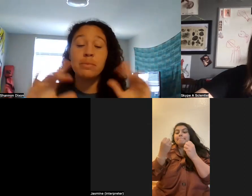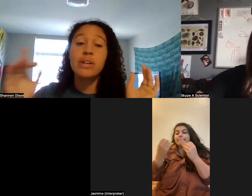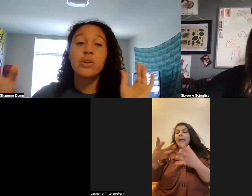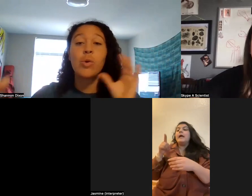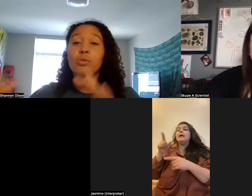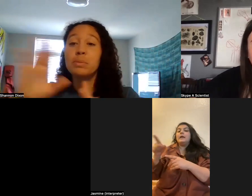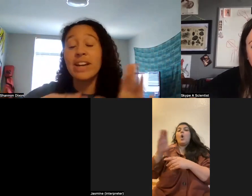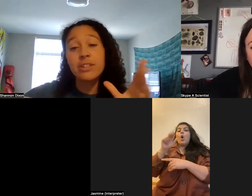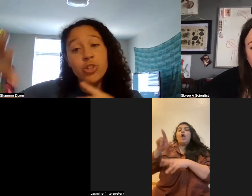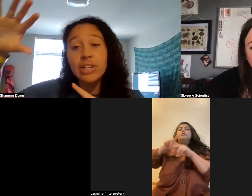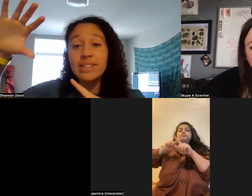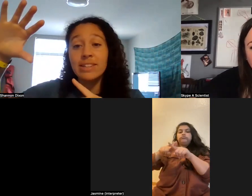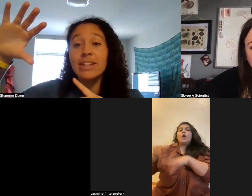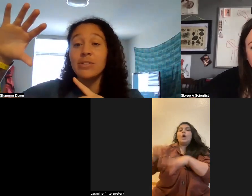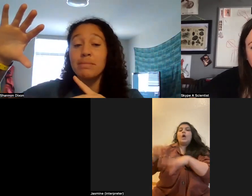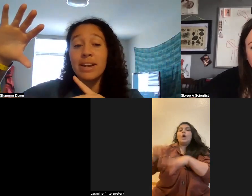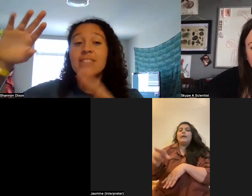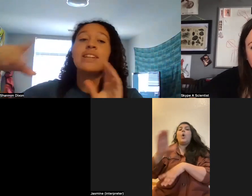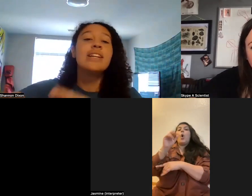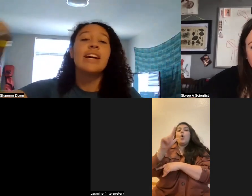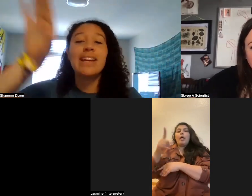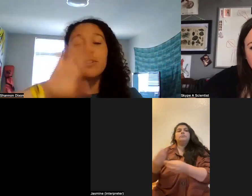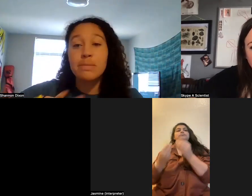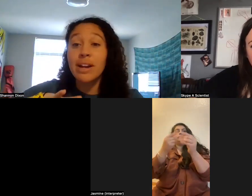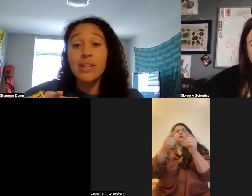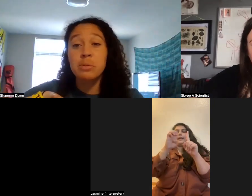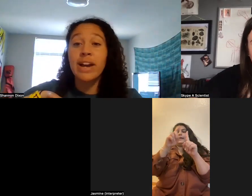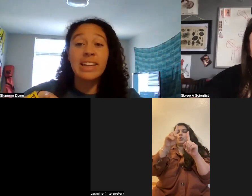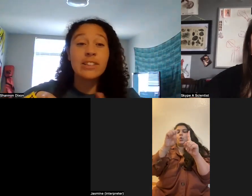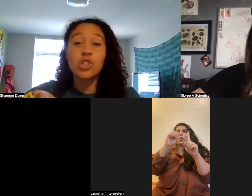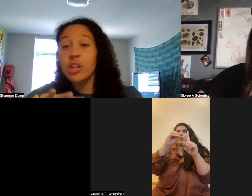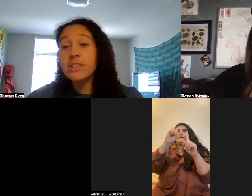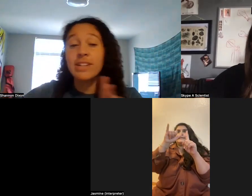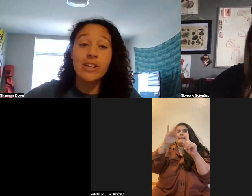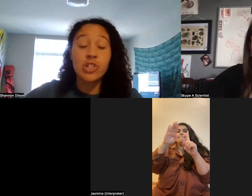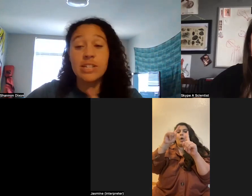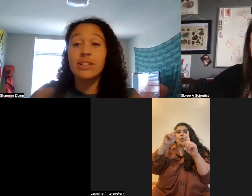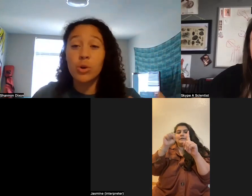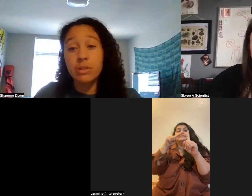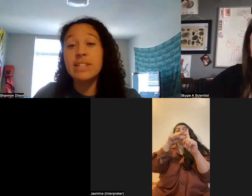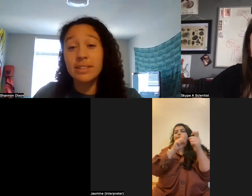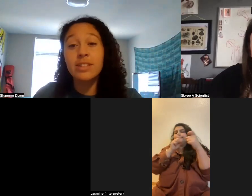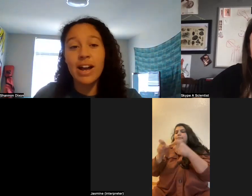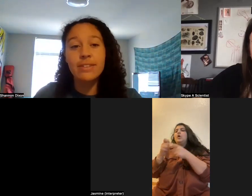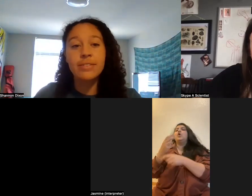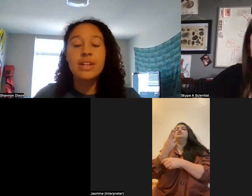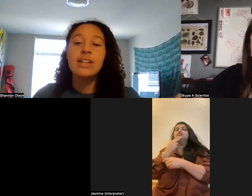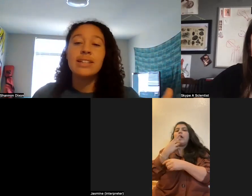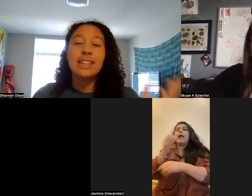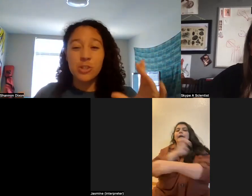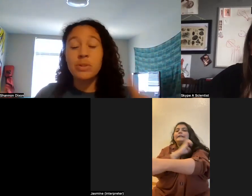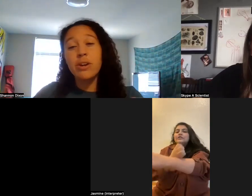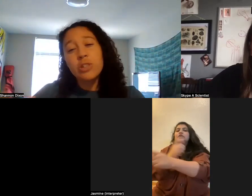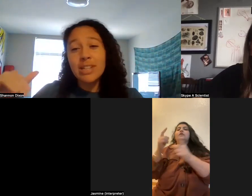partnership where the coral will provide nutrients to the endosymbionts and the endosymbionts provide like the sugars and energy that the coral needs to survive.